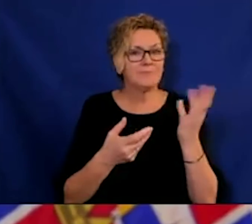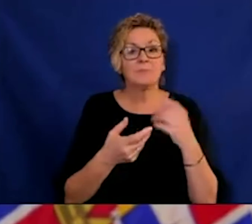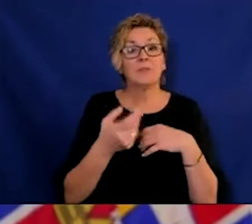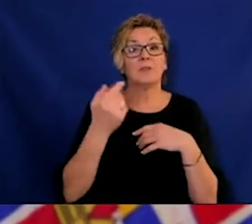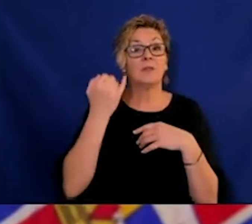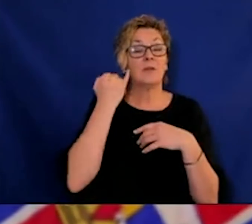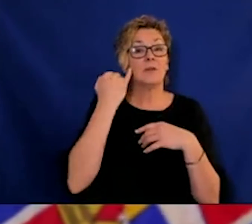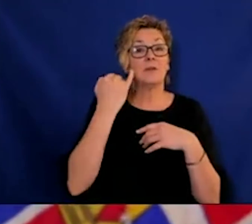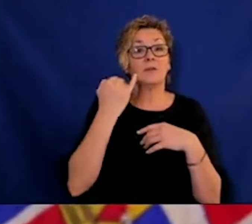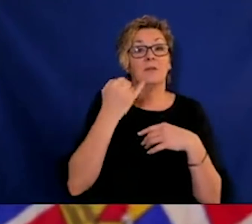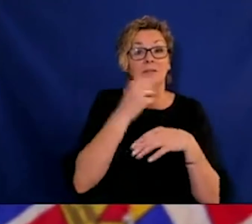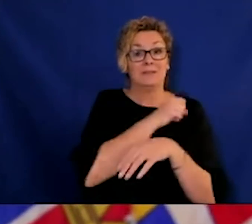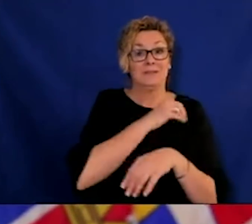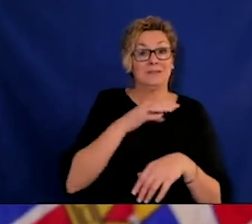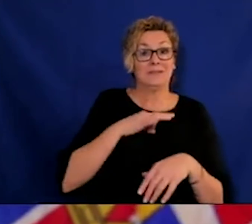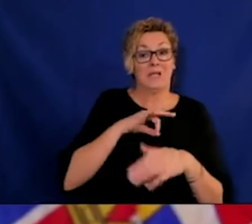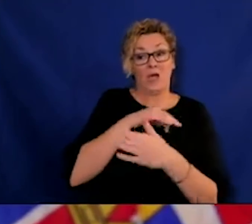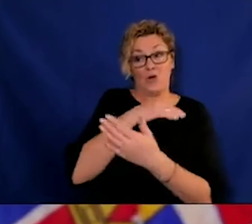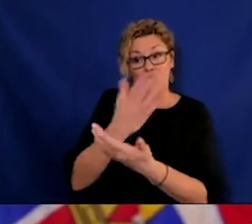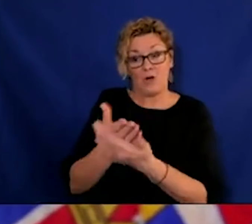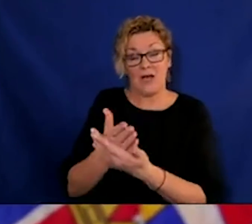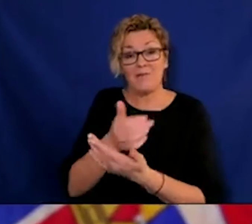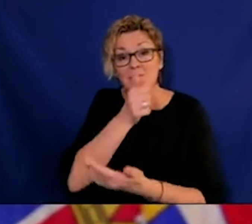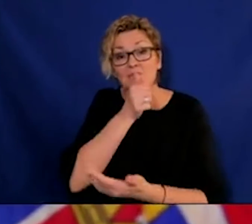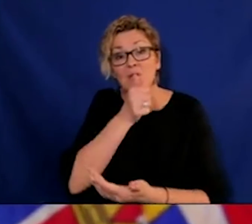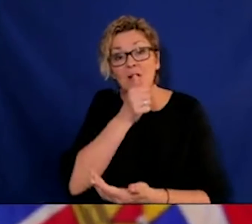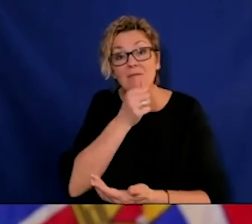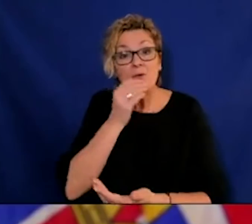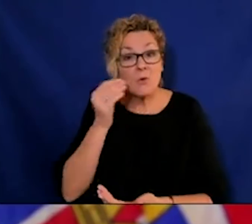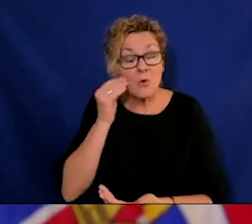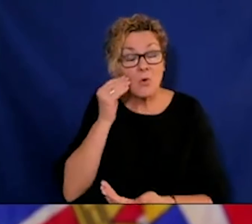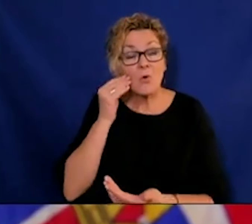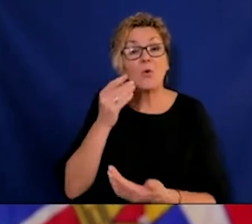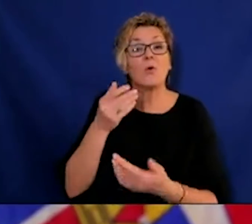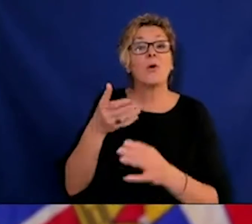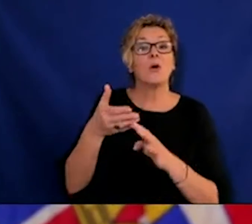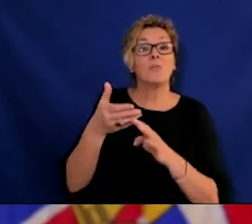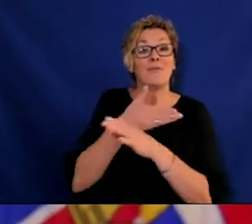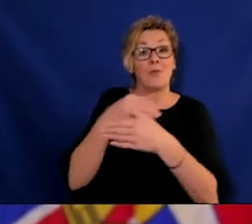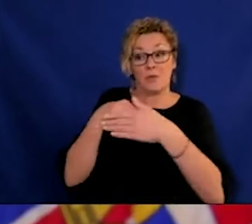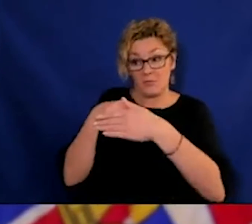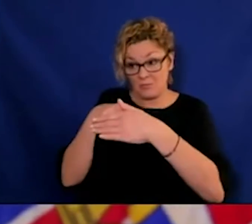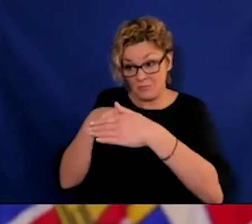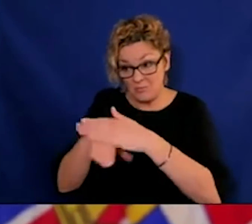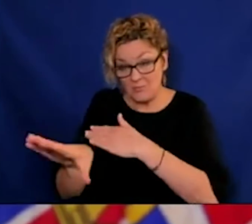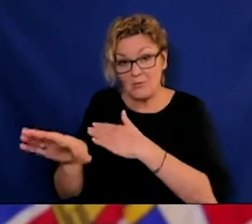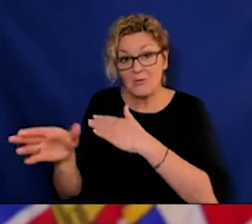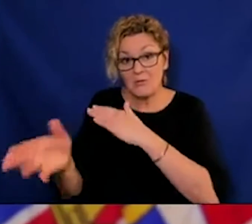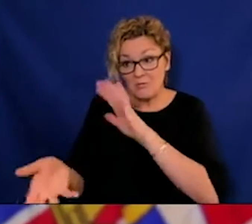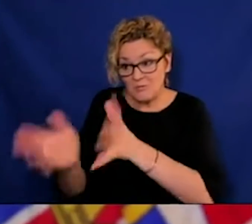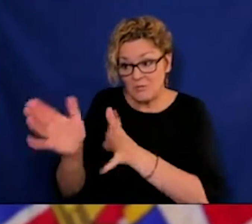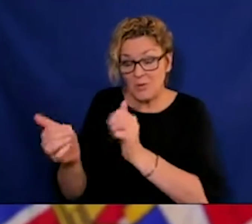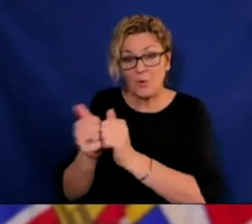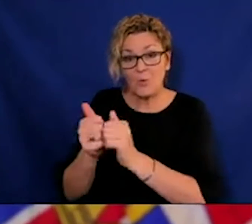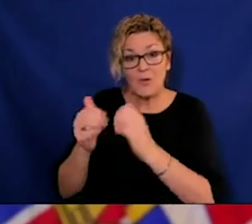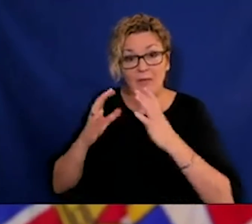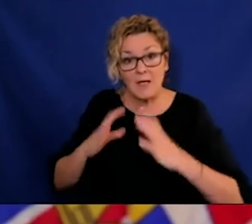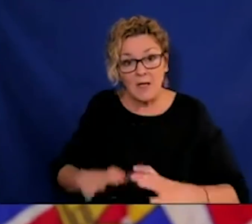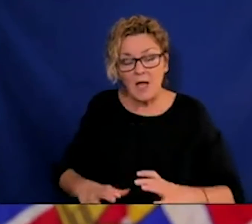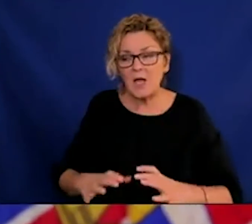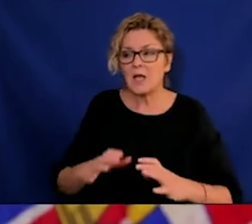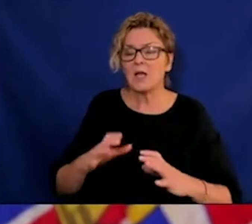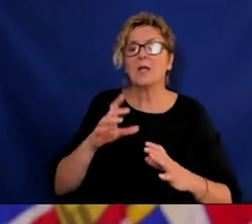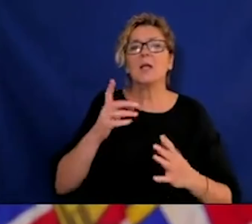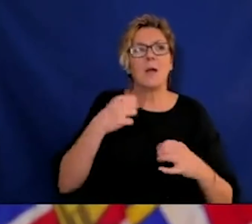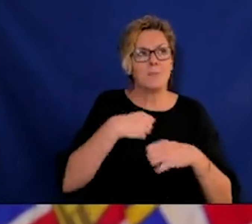when you go in to see the client, making sure that you're using appropriate PPE, that if somebody is in the room, they maintain their safe